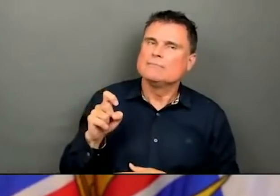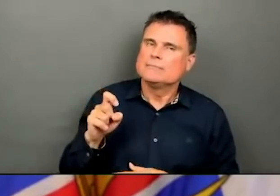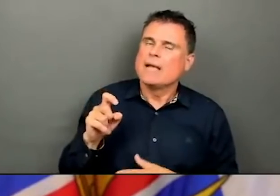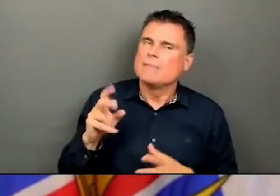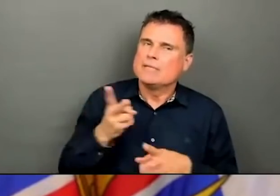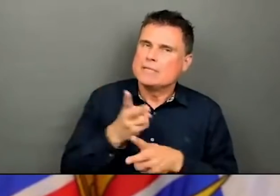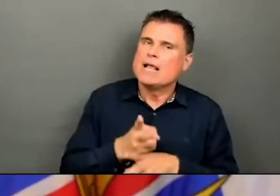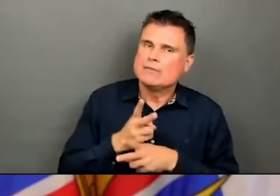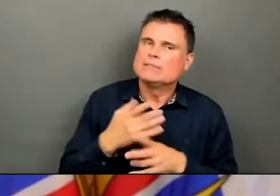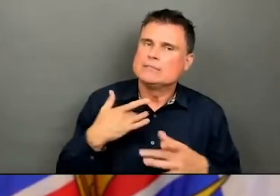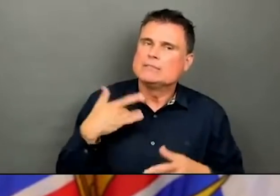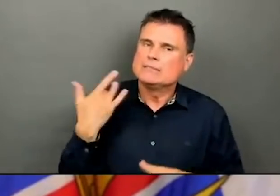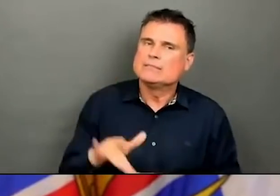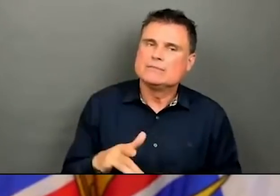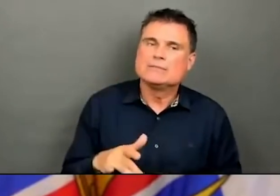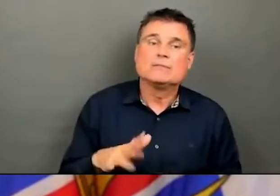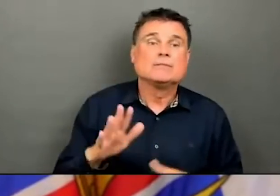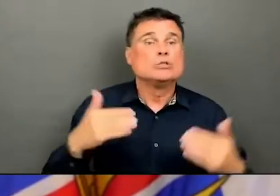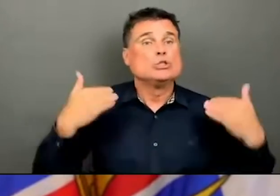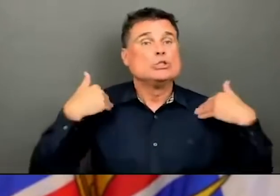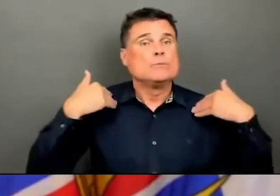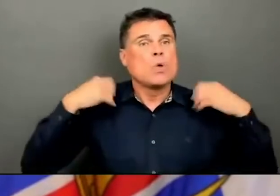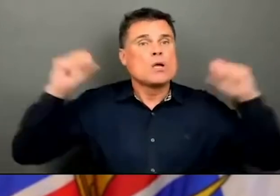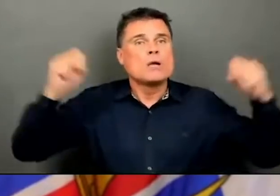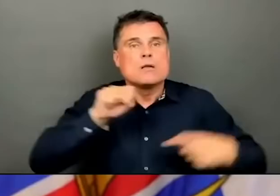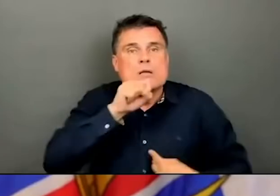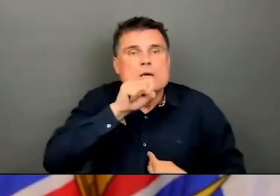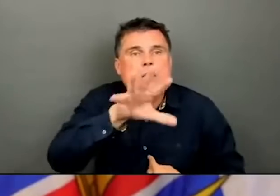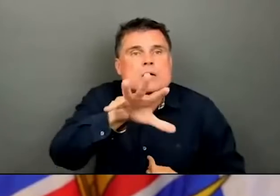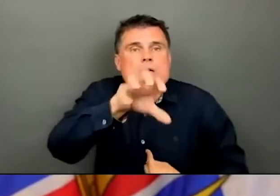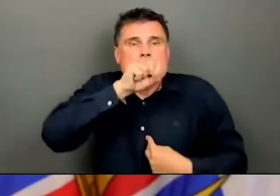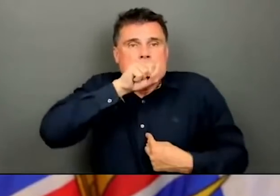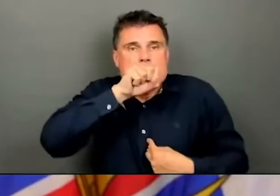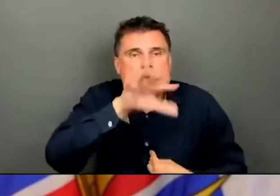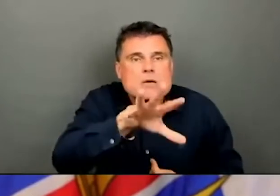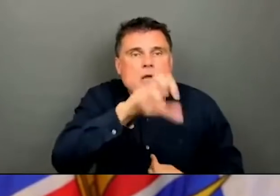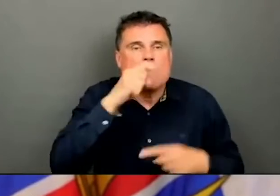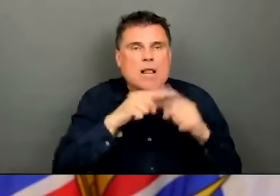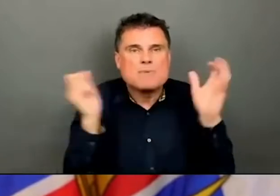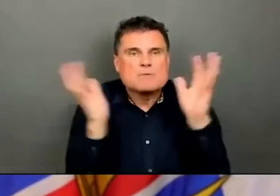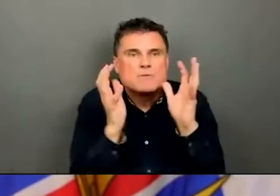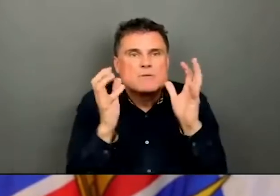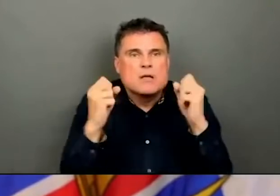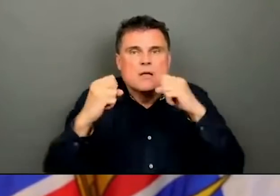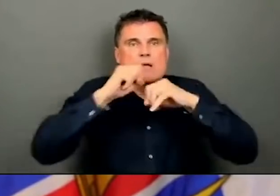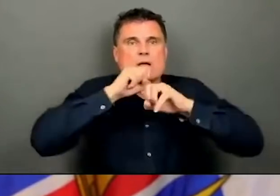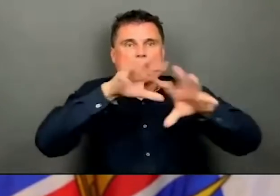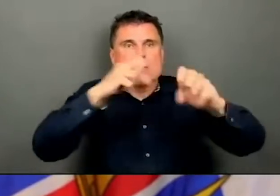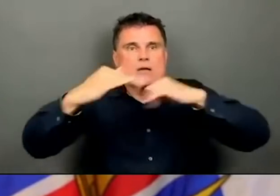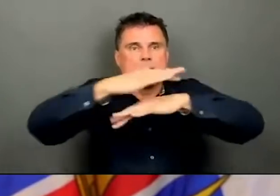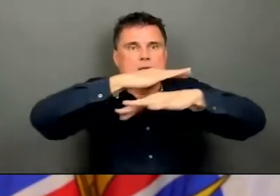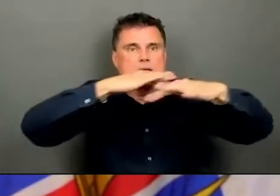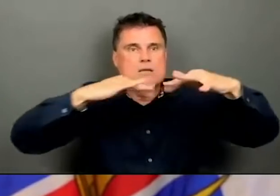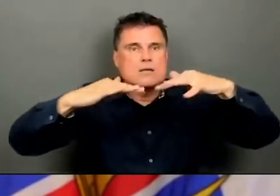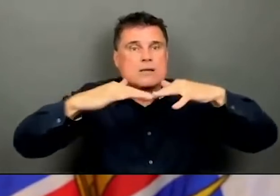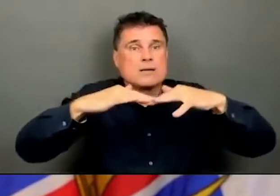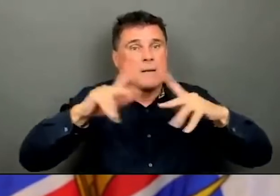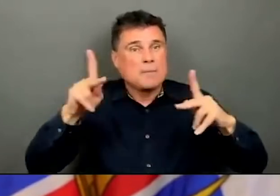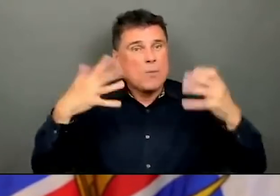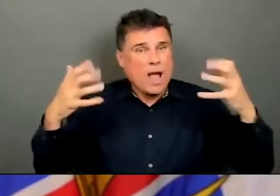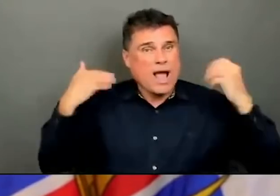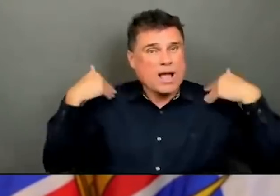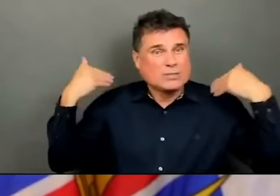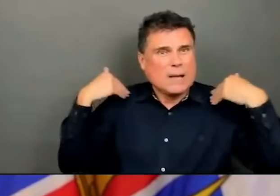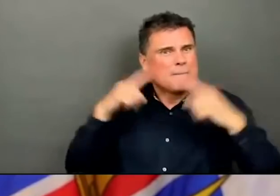-intensity workouts, you know, some of them which were lifelines for people in a small enclosed area where the